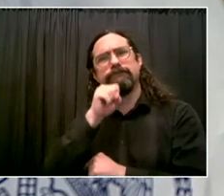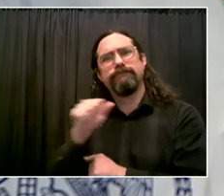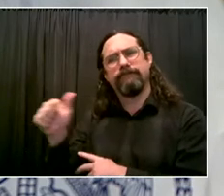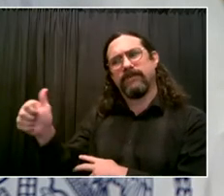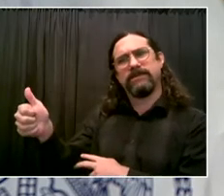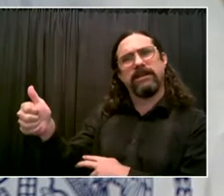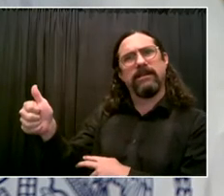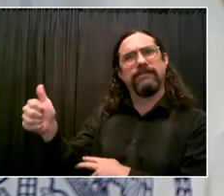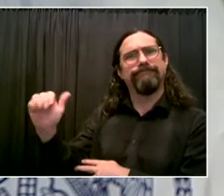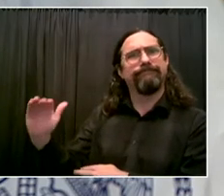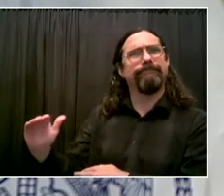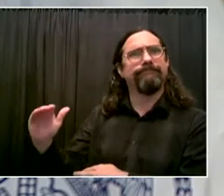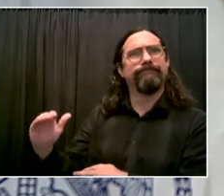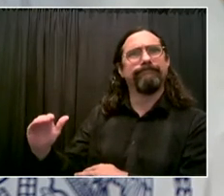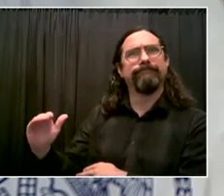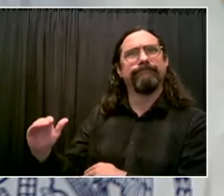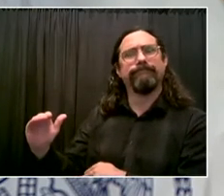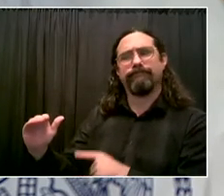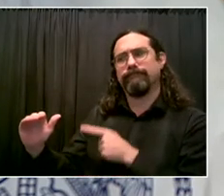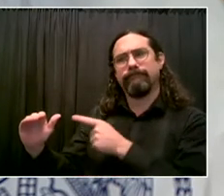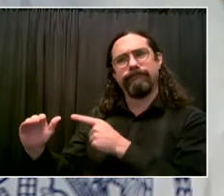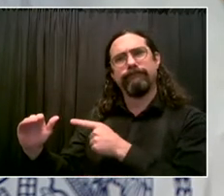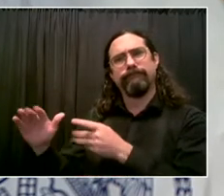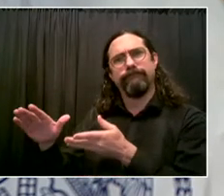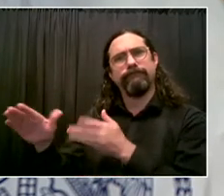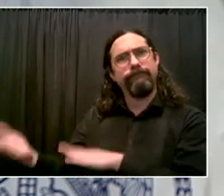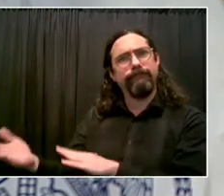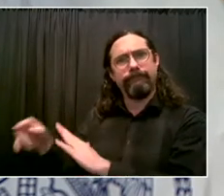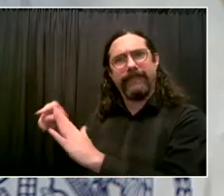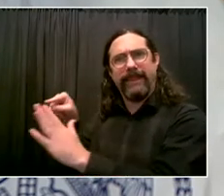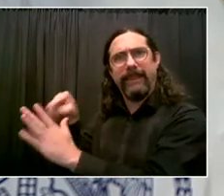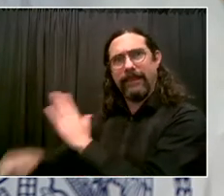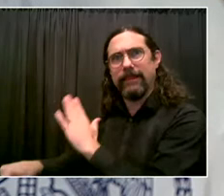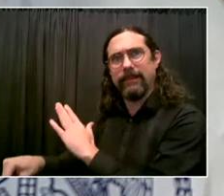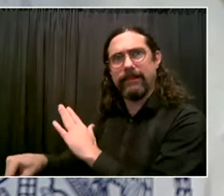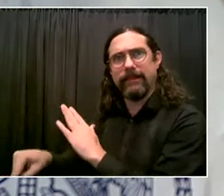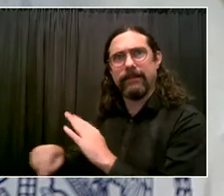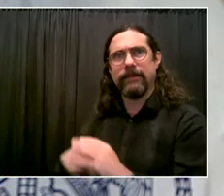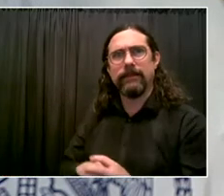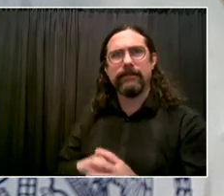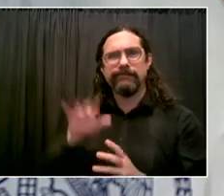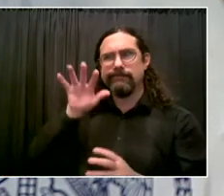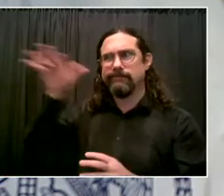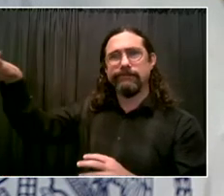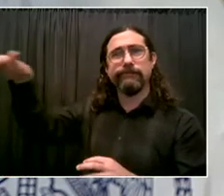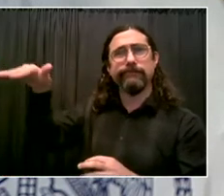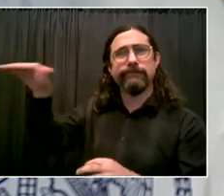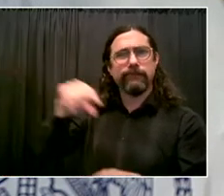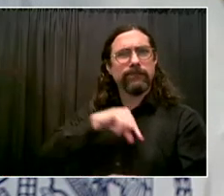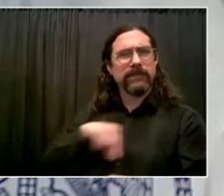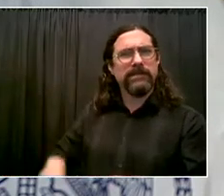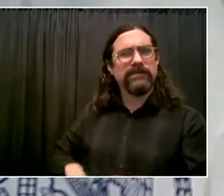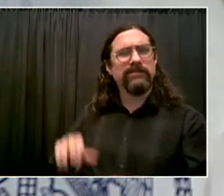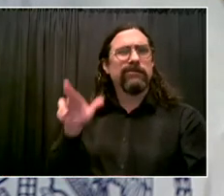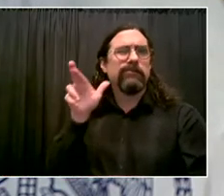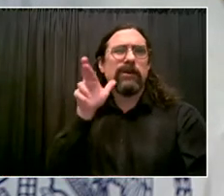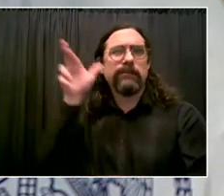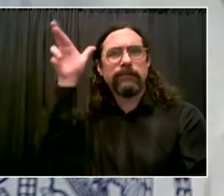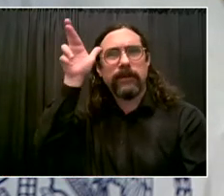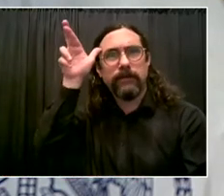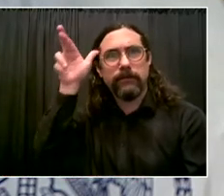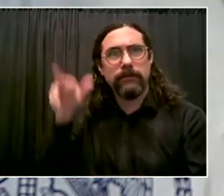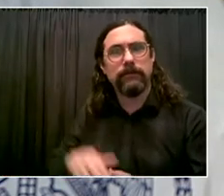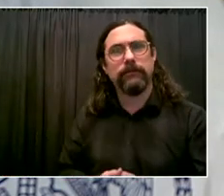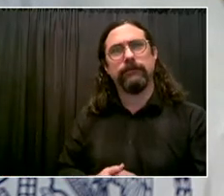by a cowardly, horrible human being who fired gunshots just randomly